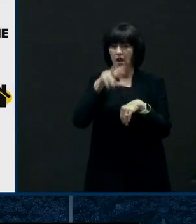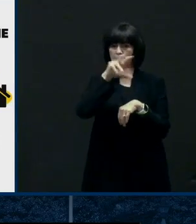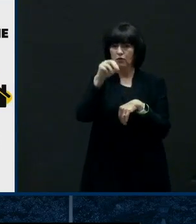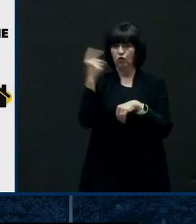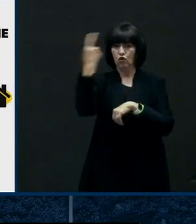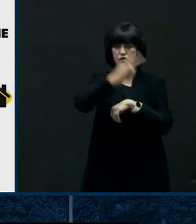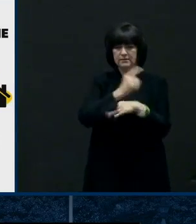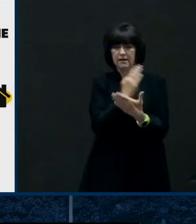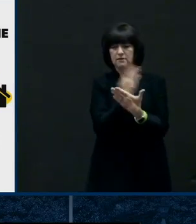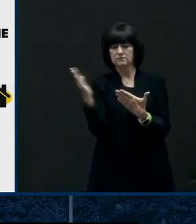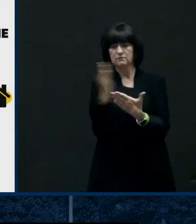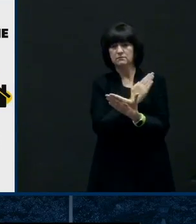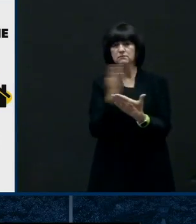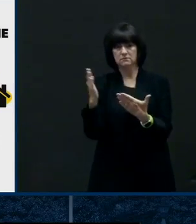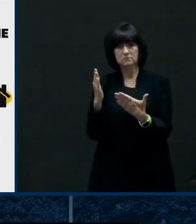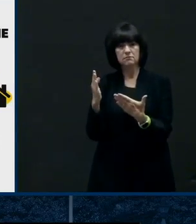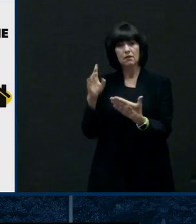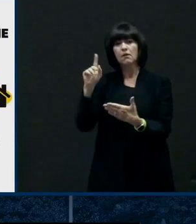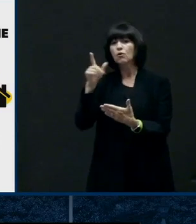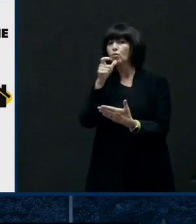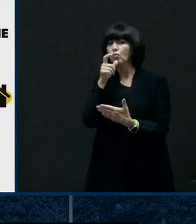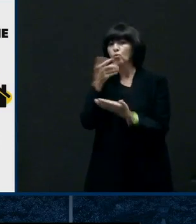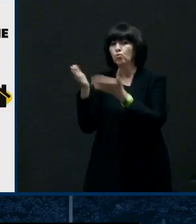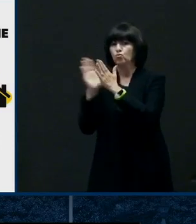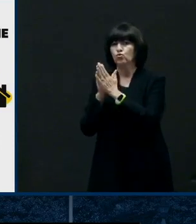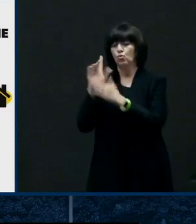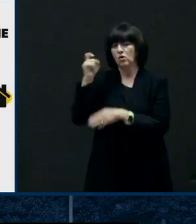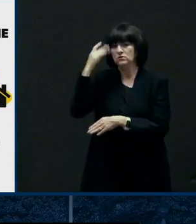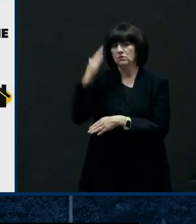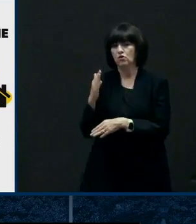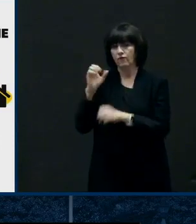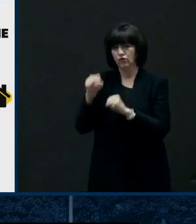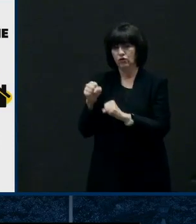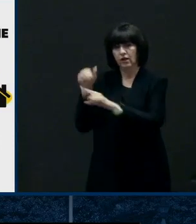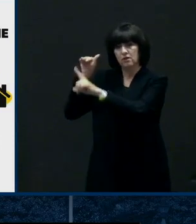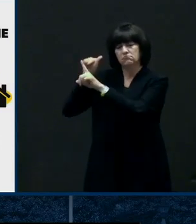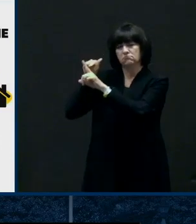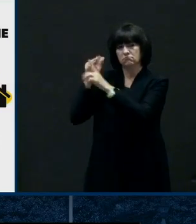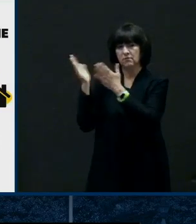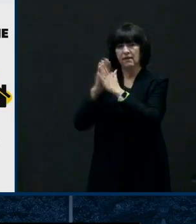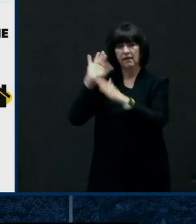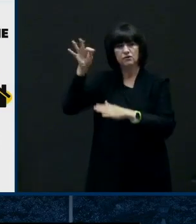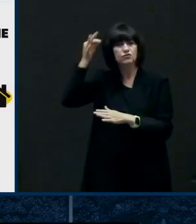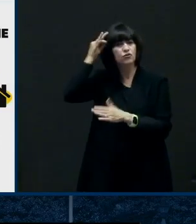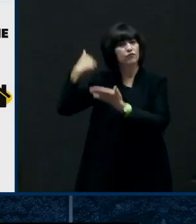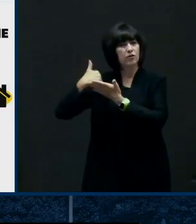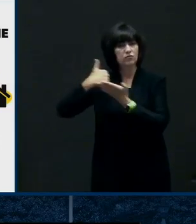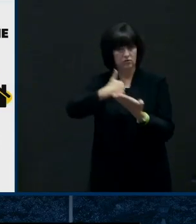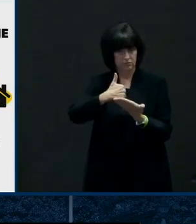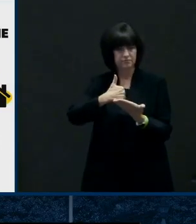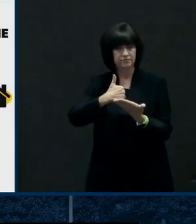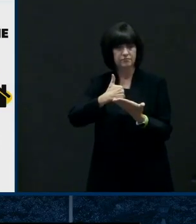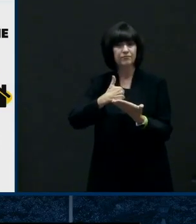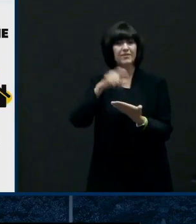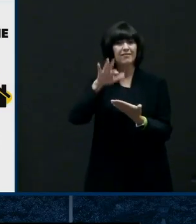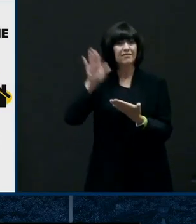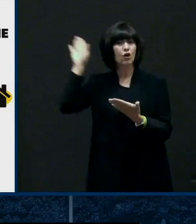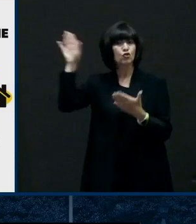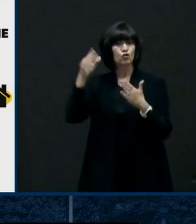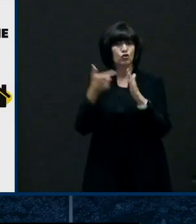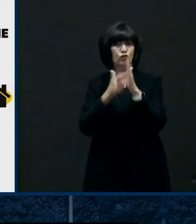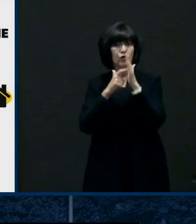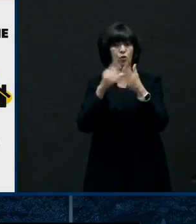through the governor to the president of the United States. There are certain thresholds we have to meet to request that.